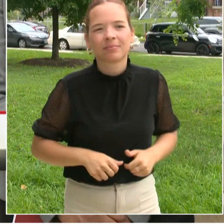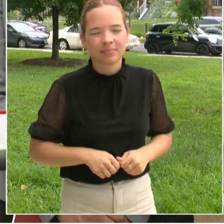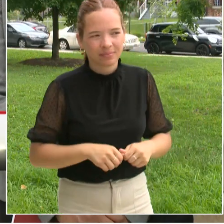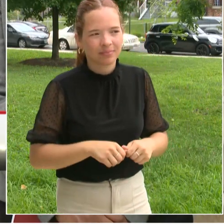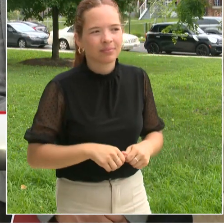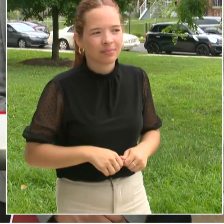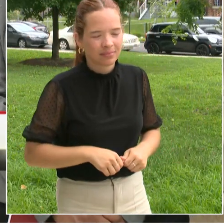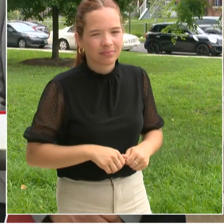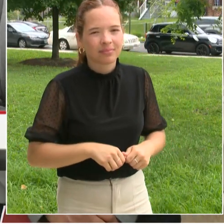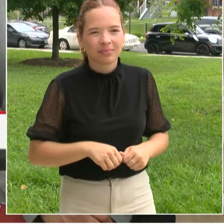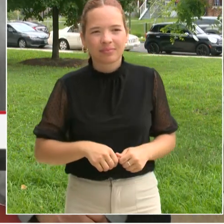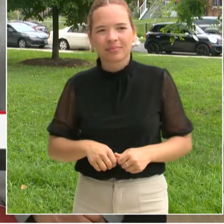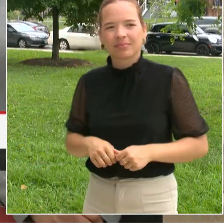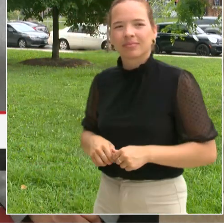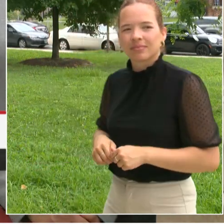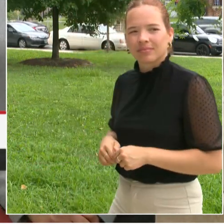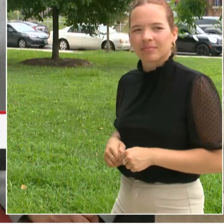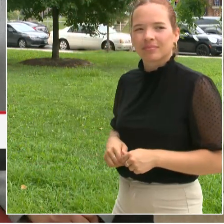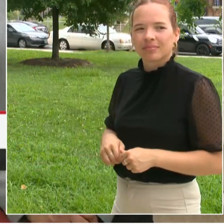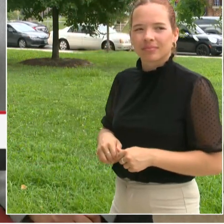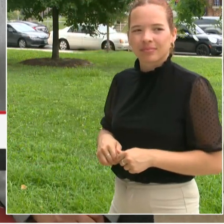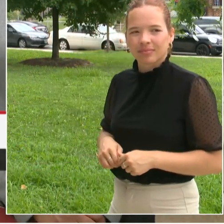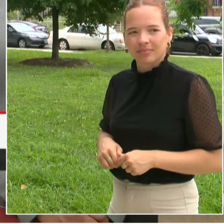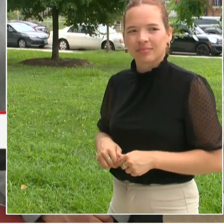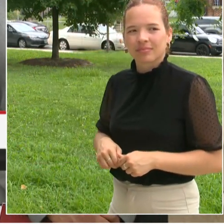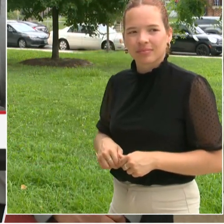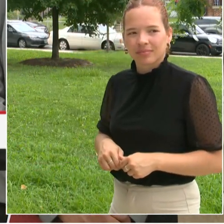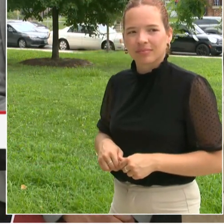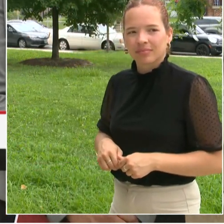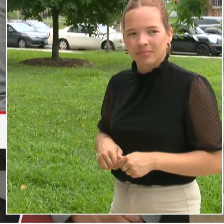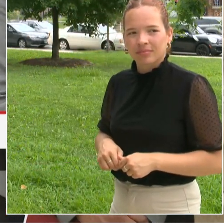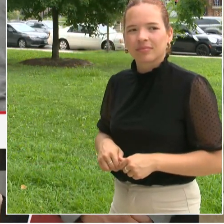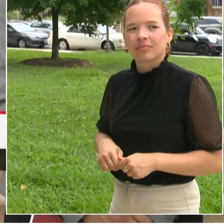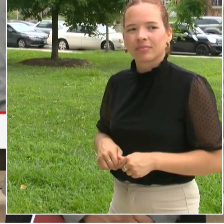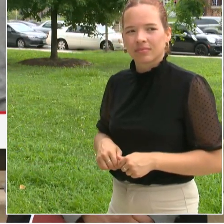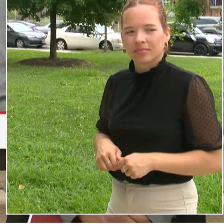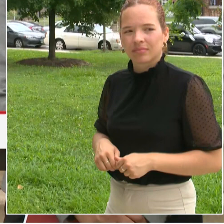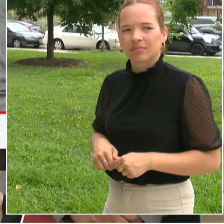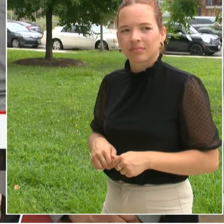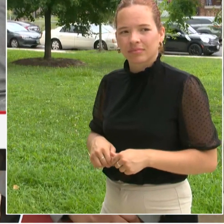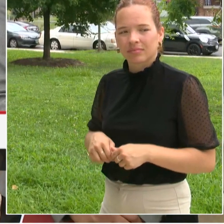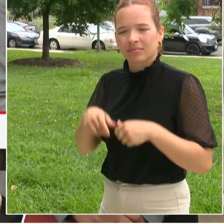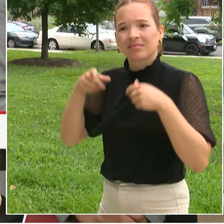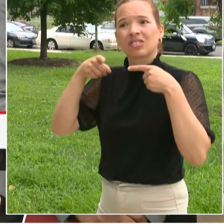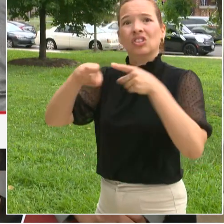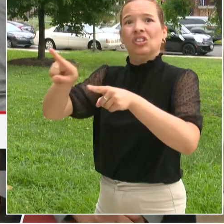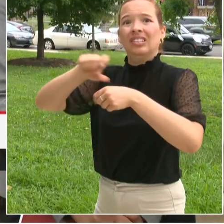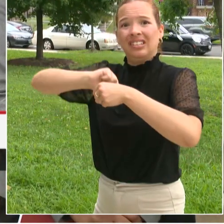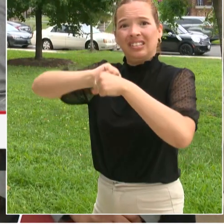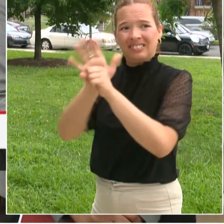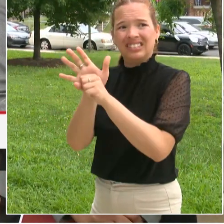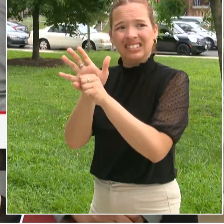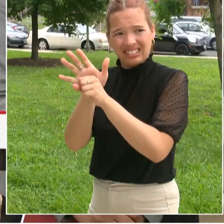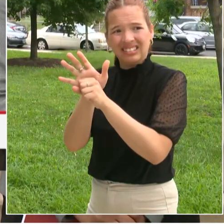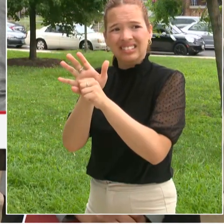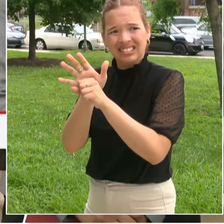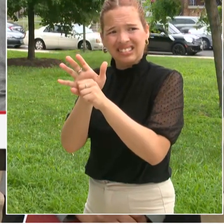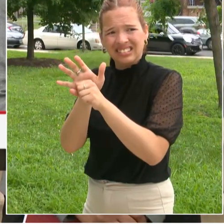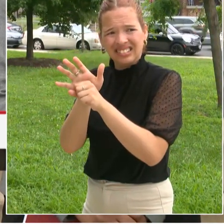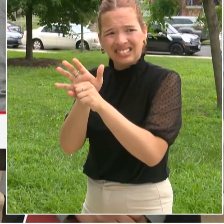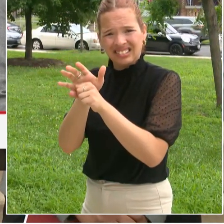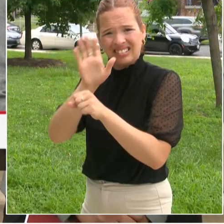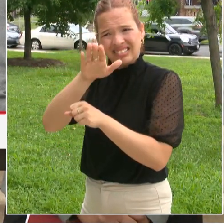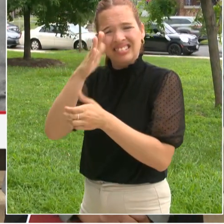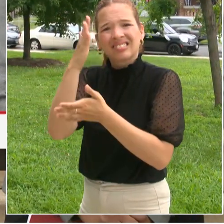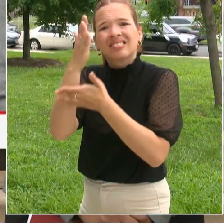COVID at the height of COVID we saw the problems that skepticism caused and a lot of local governments and state governments